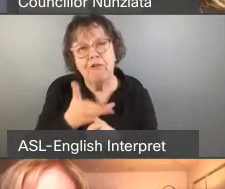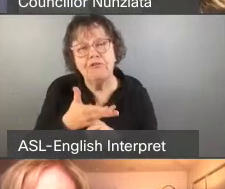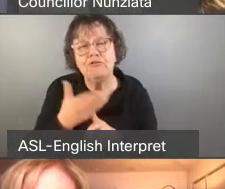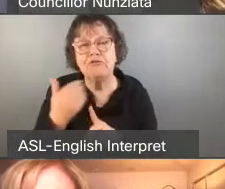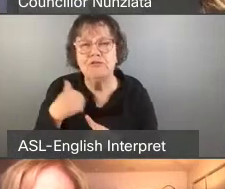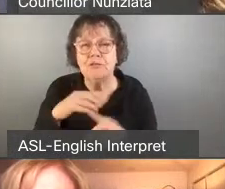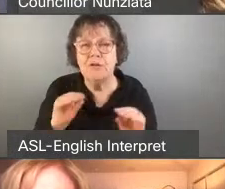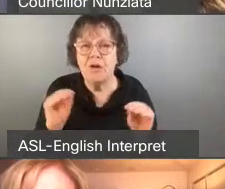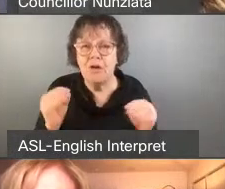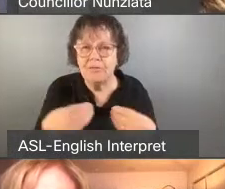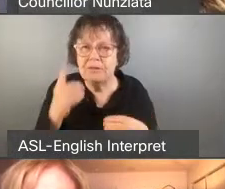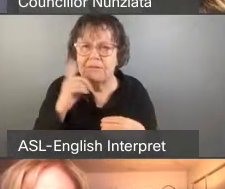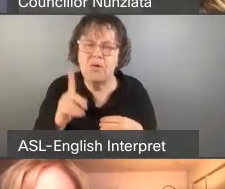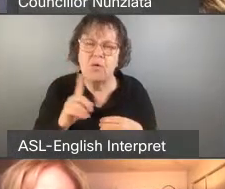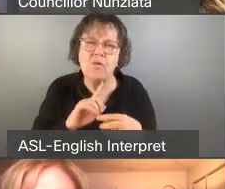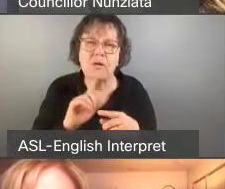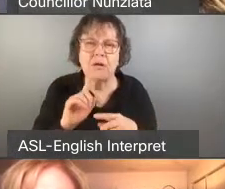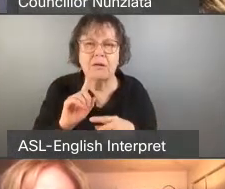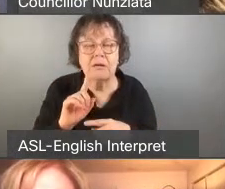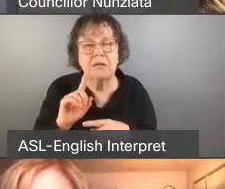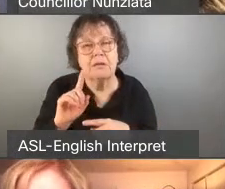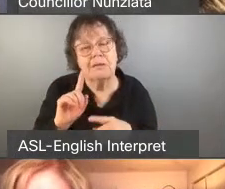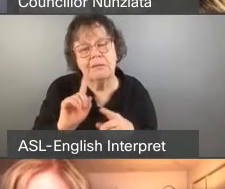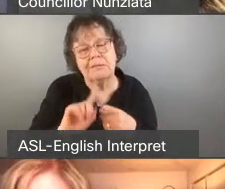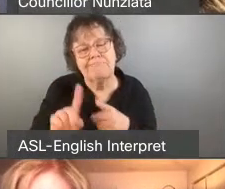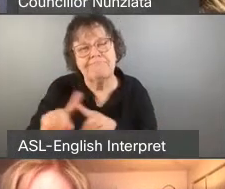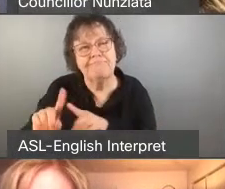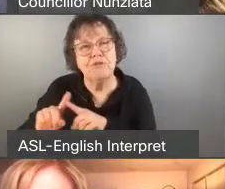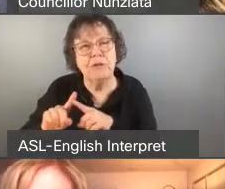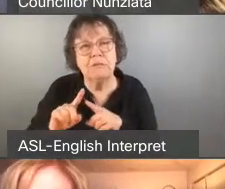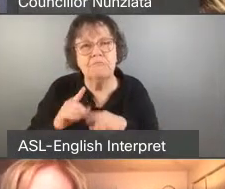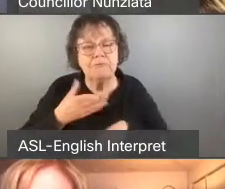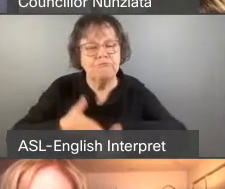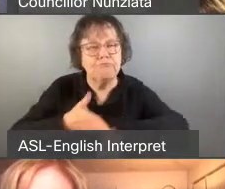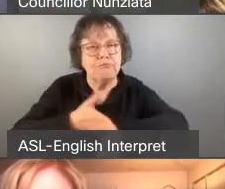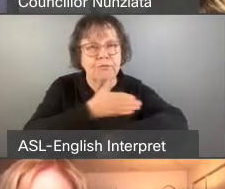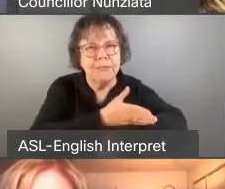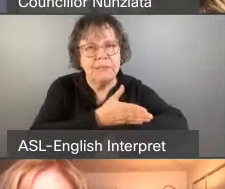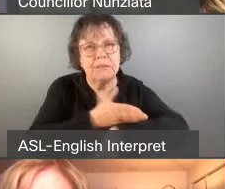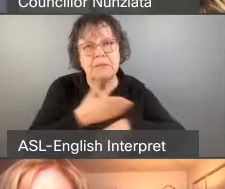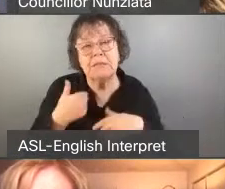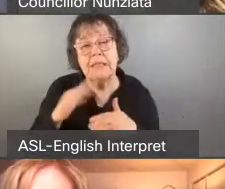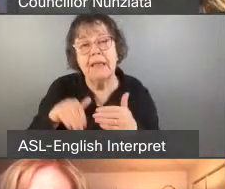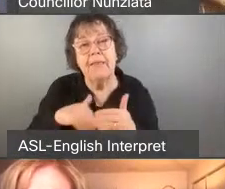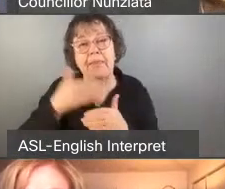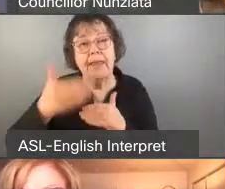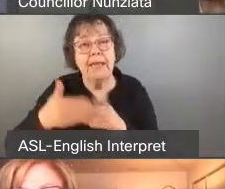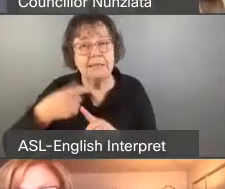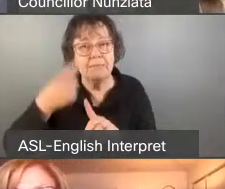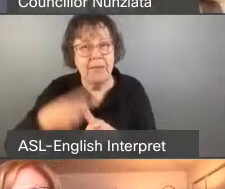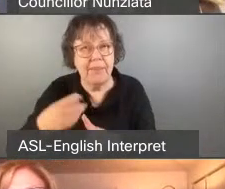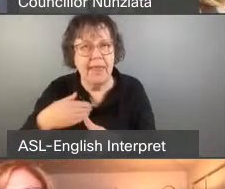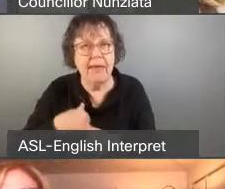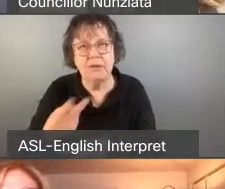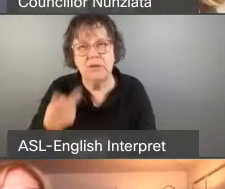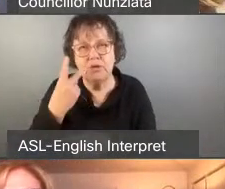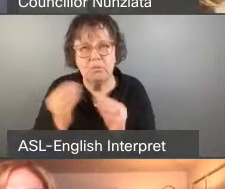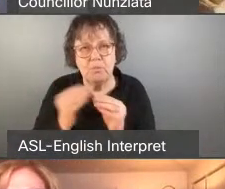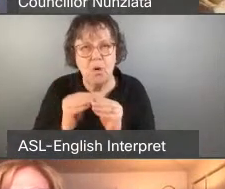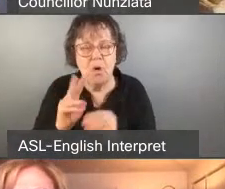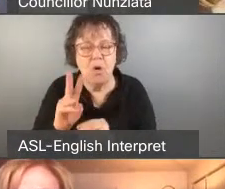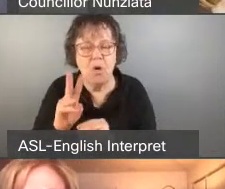for a number of areas we've been able to partner on improvements. In the next month, we'll announce 2 new waterfront reconnect